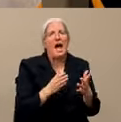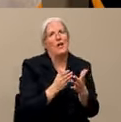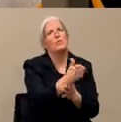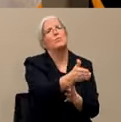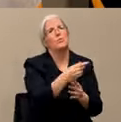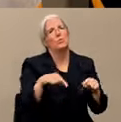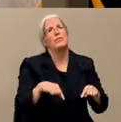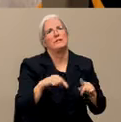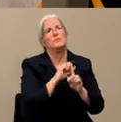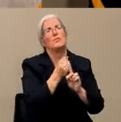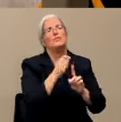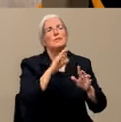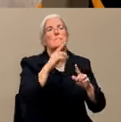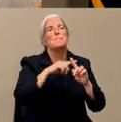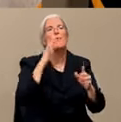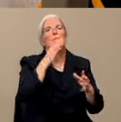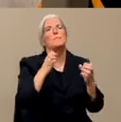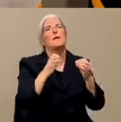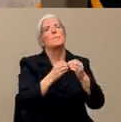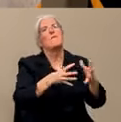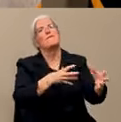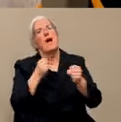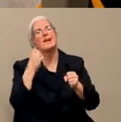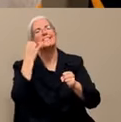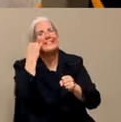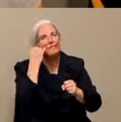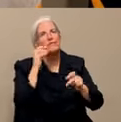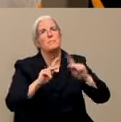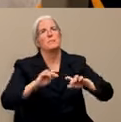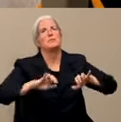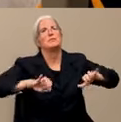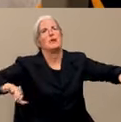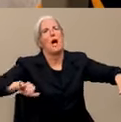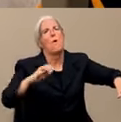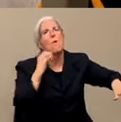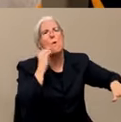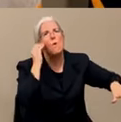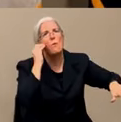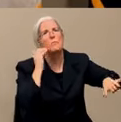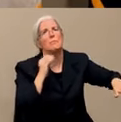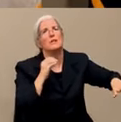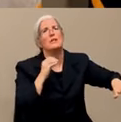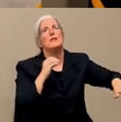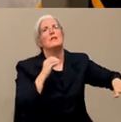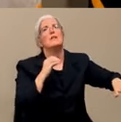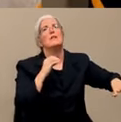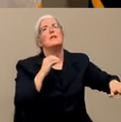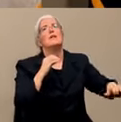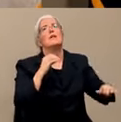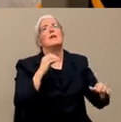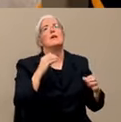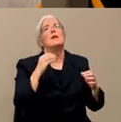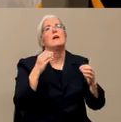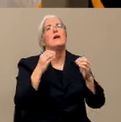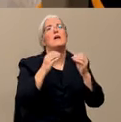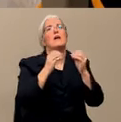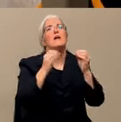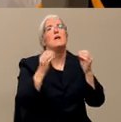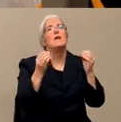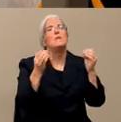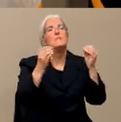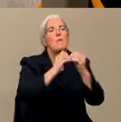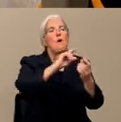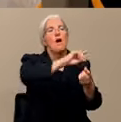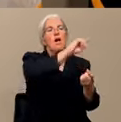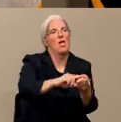So the more people stay home, the more disease transmission is interrupted, and the faster